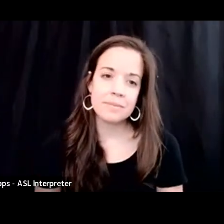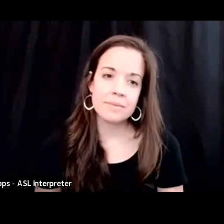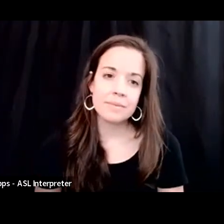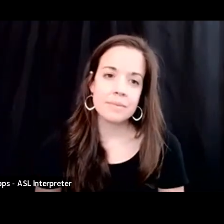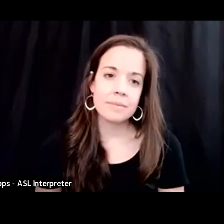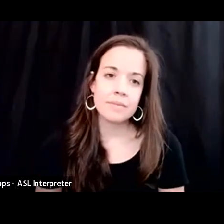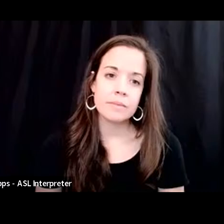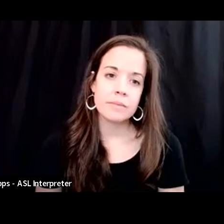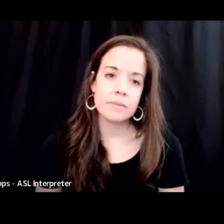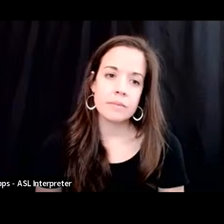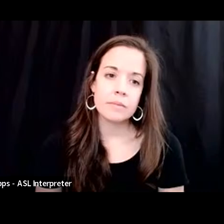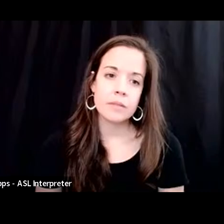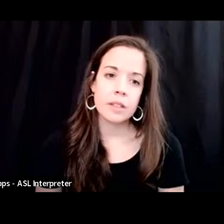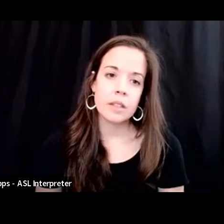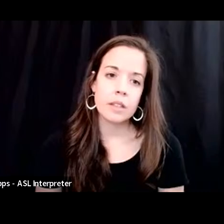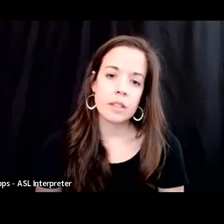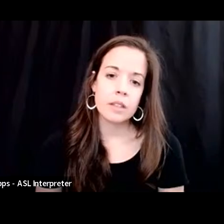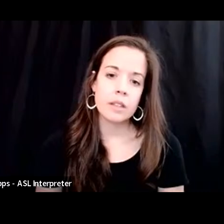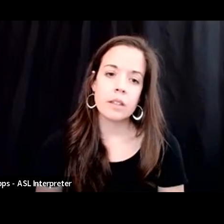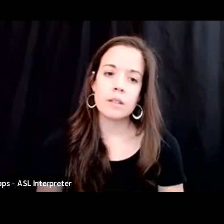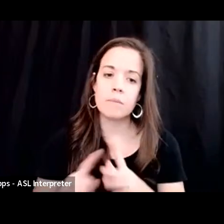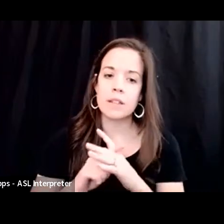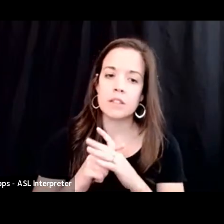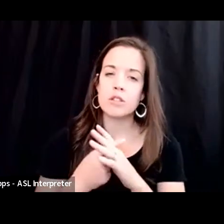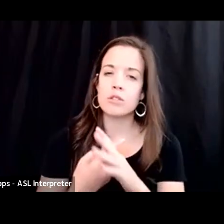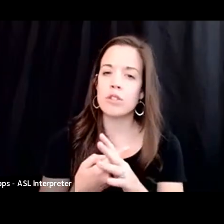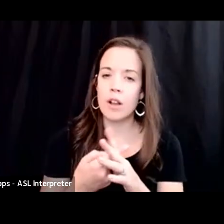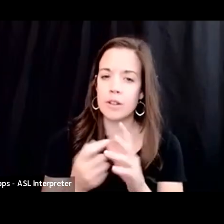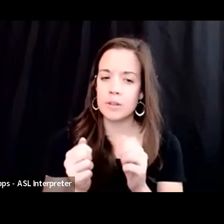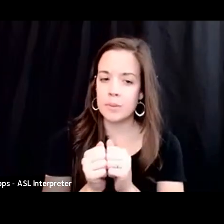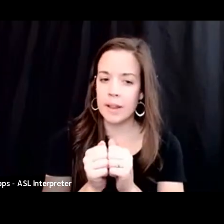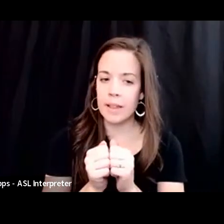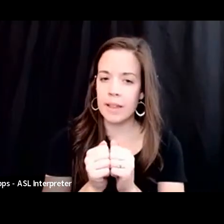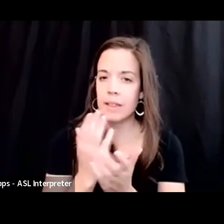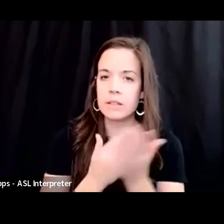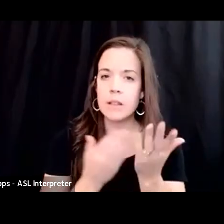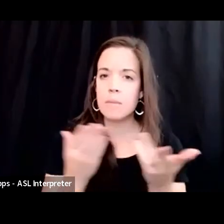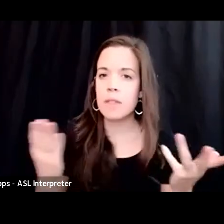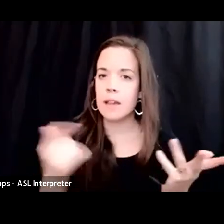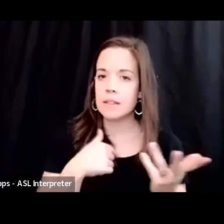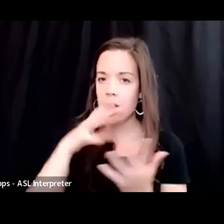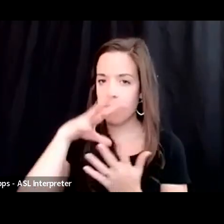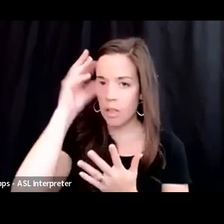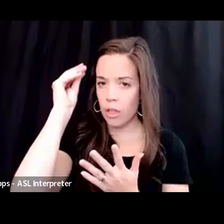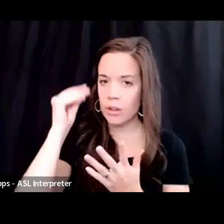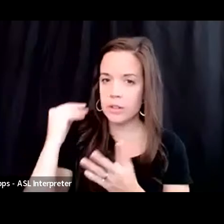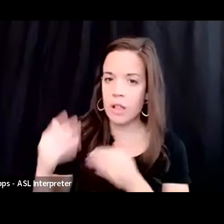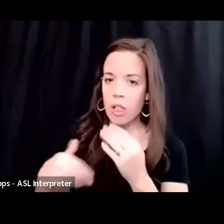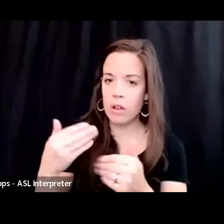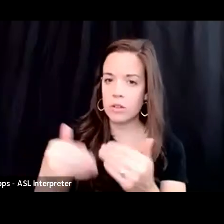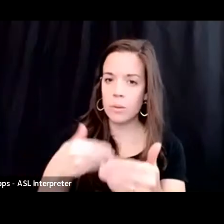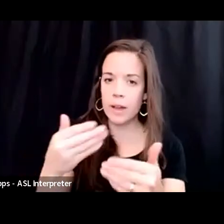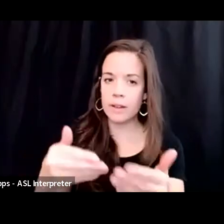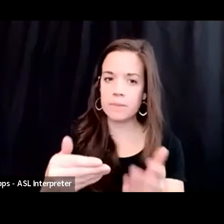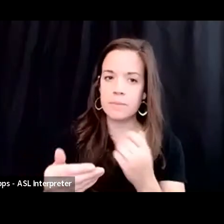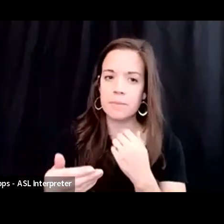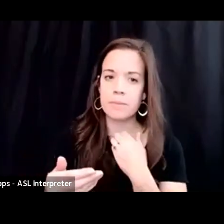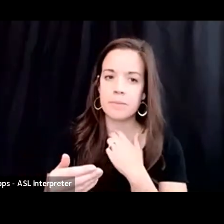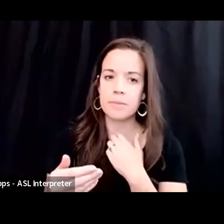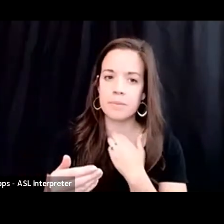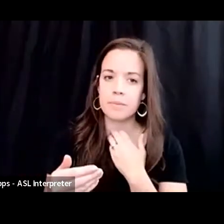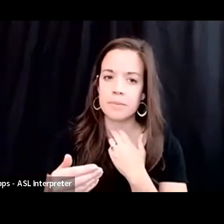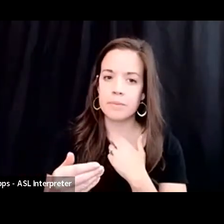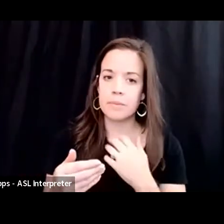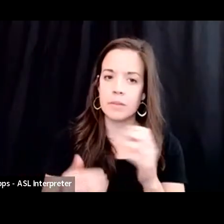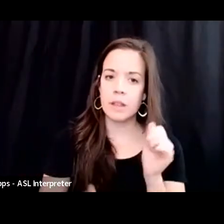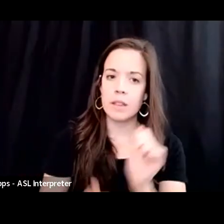start with some things I've learned along the way. And the